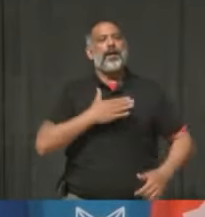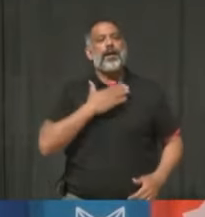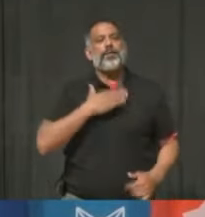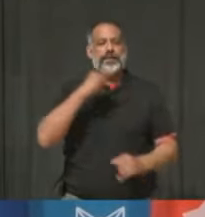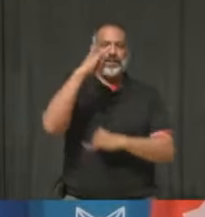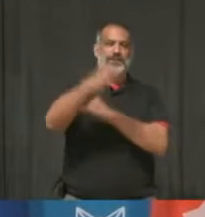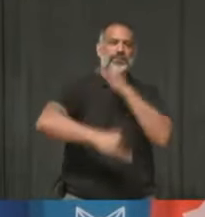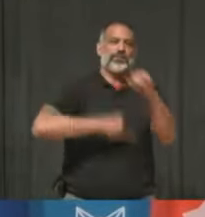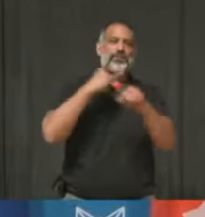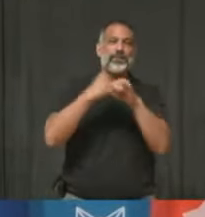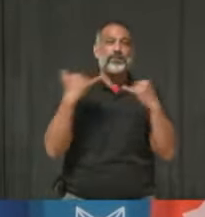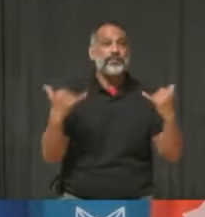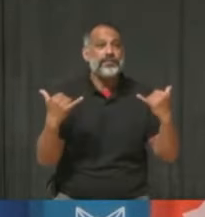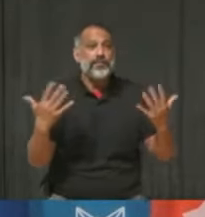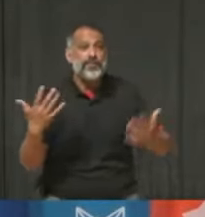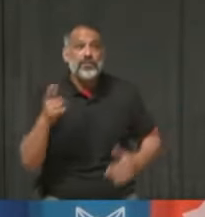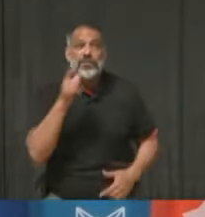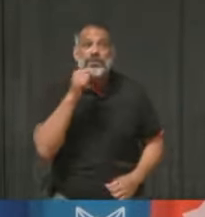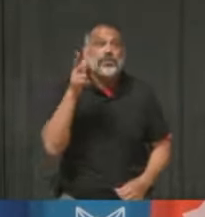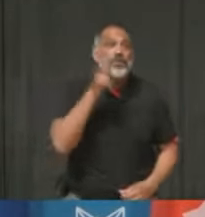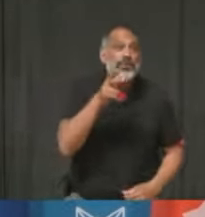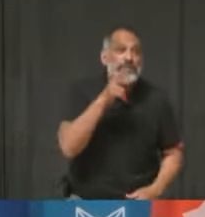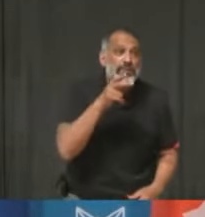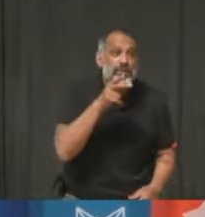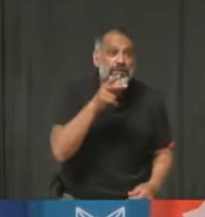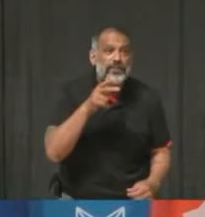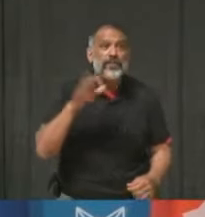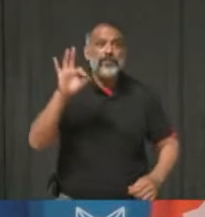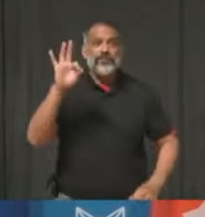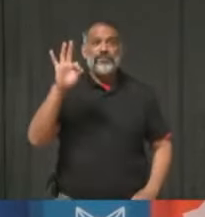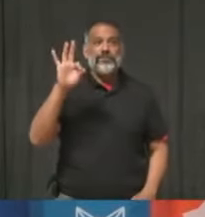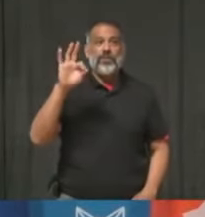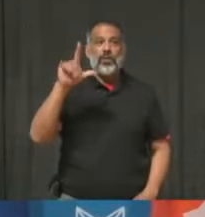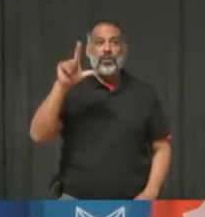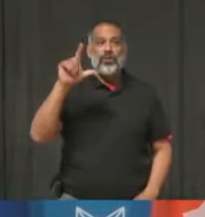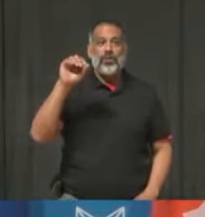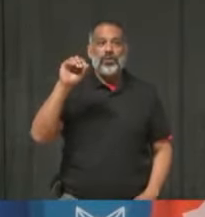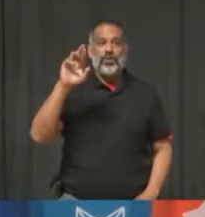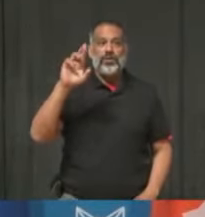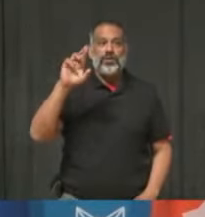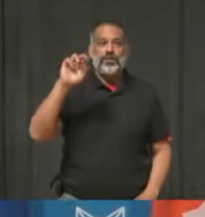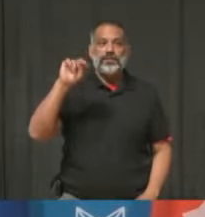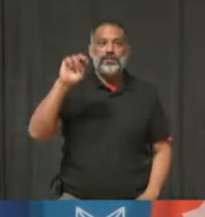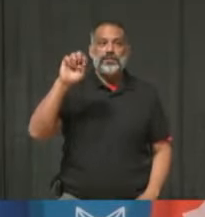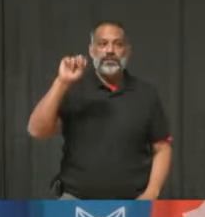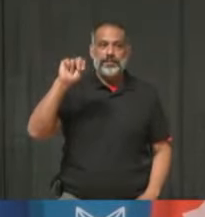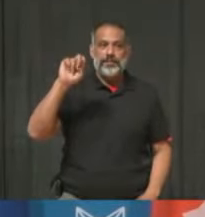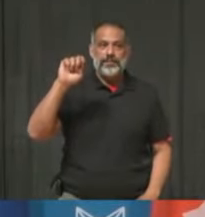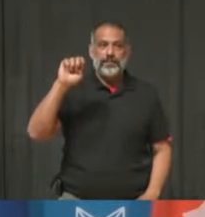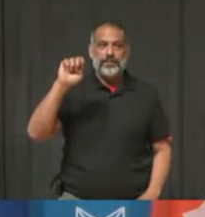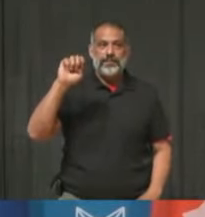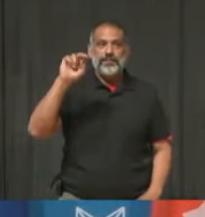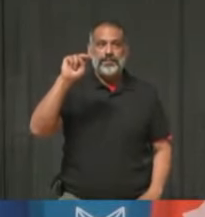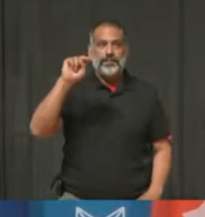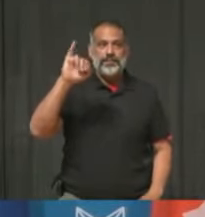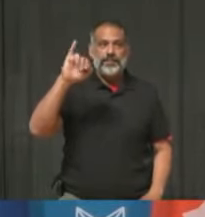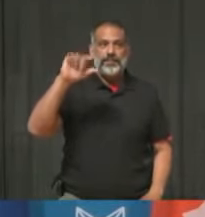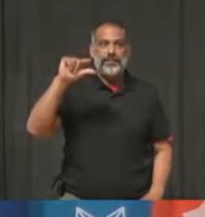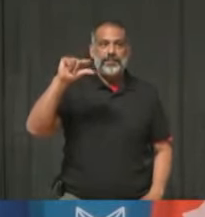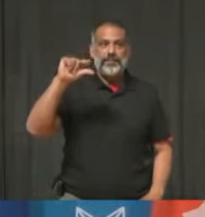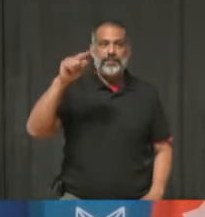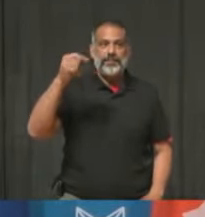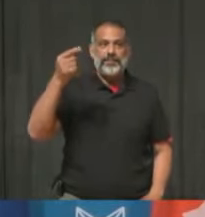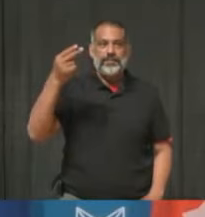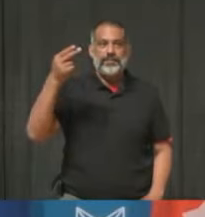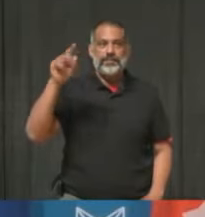Nightingale. And thank you all for your dedication and service throughout this global pandemic. I'd also like to thank Dr. Peter Youni